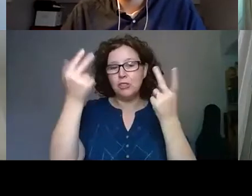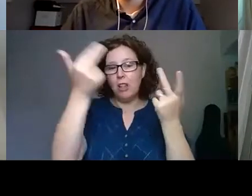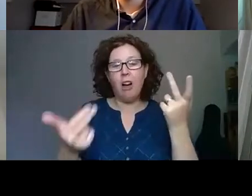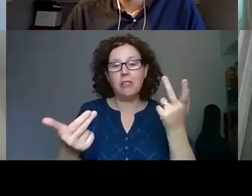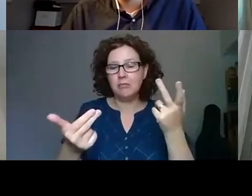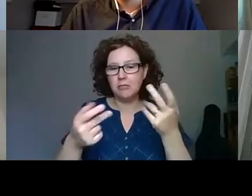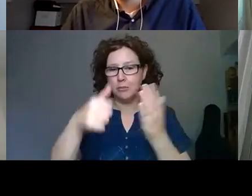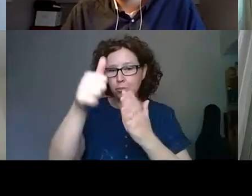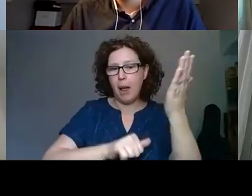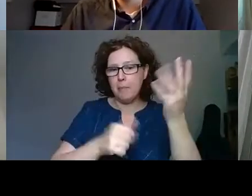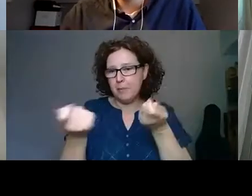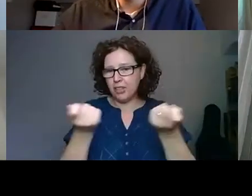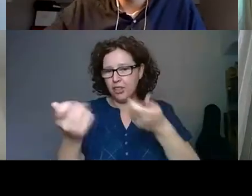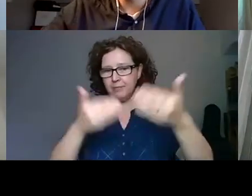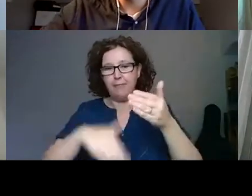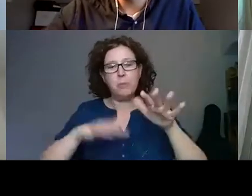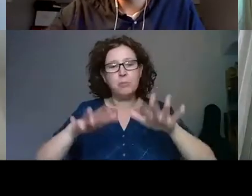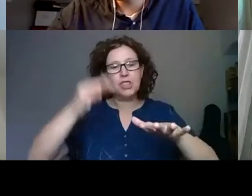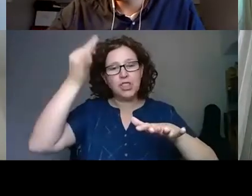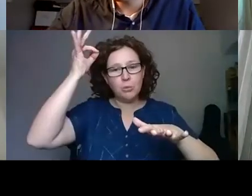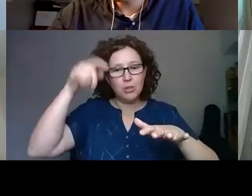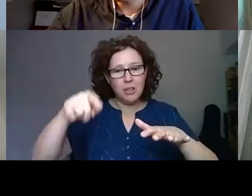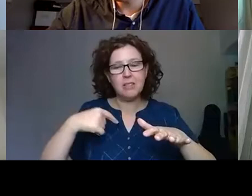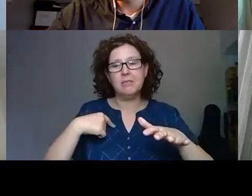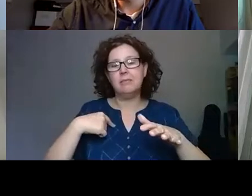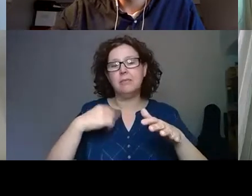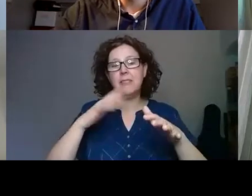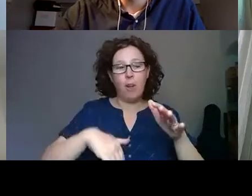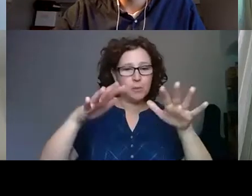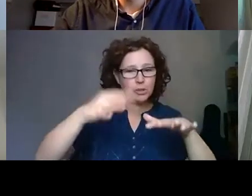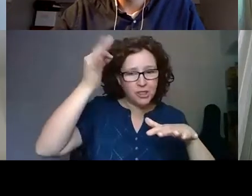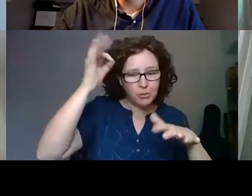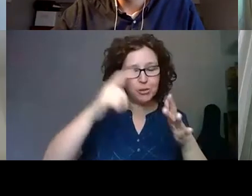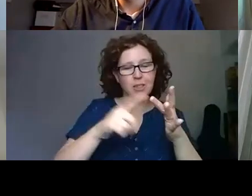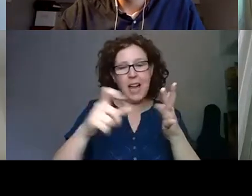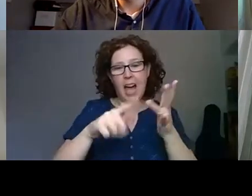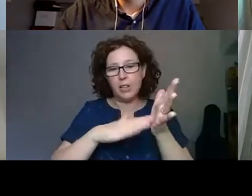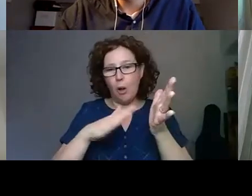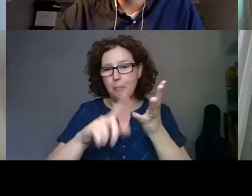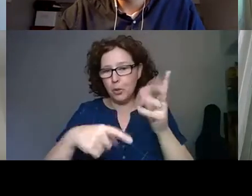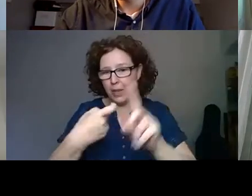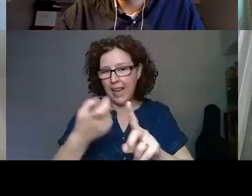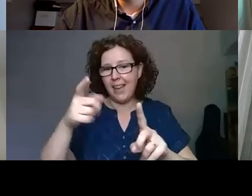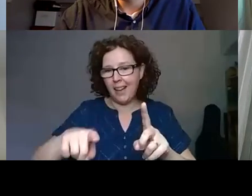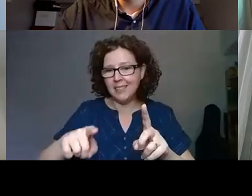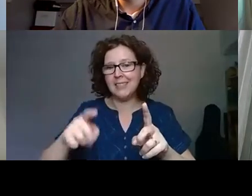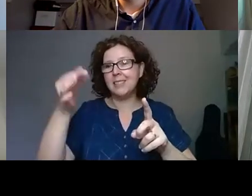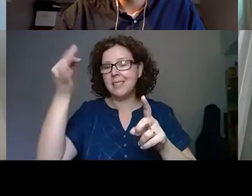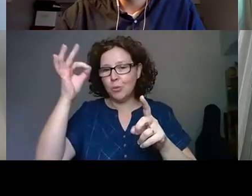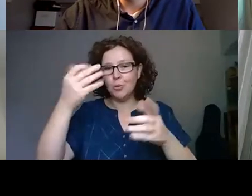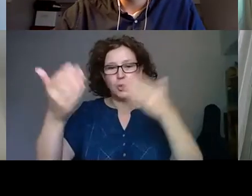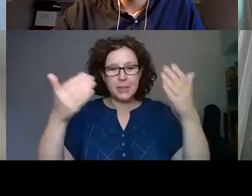On behalf of British Council, ICOM UK, and the Museums Association, we wish to welcome you to this first Meeting Place series.